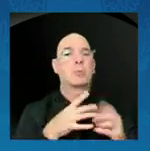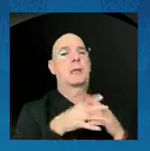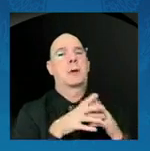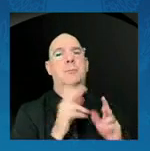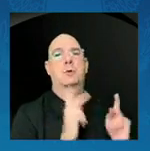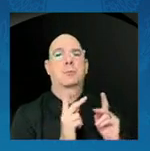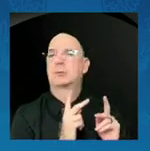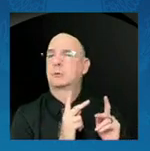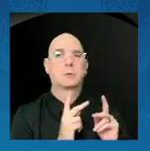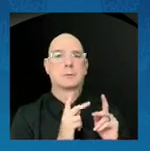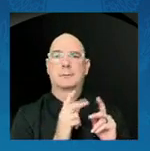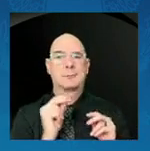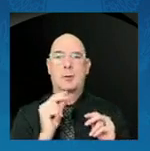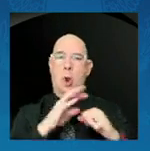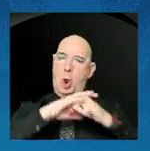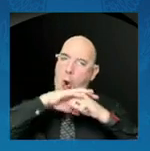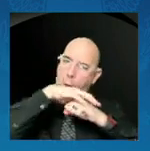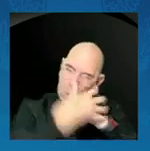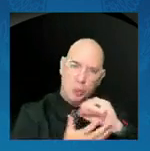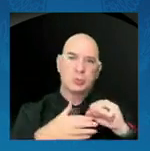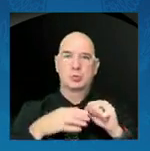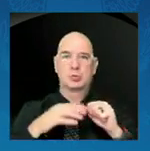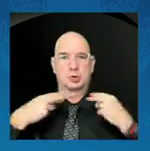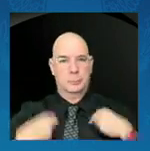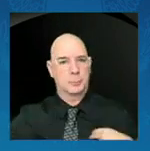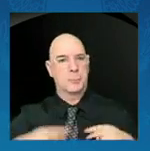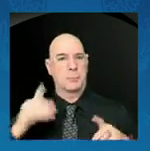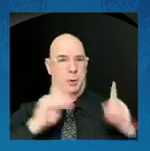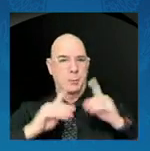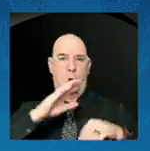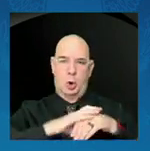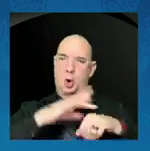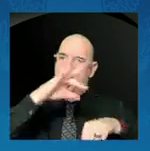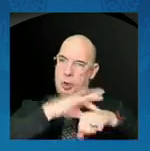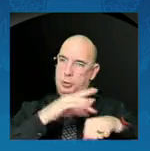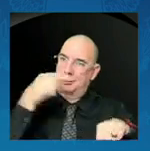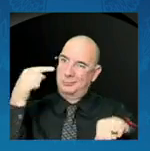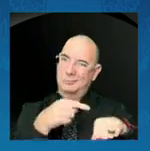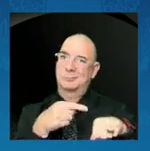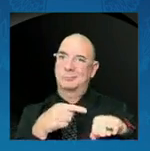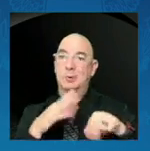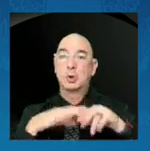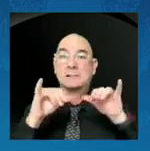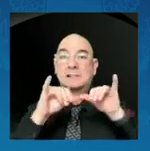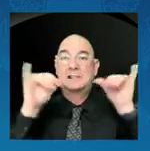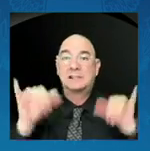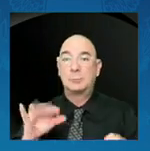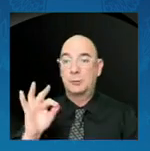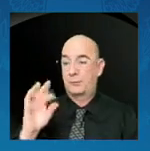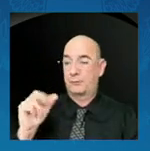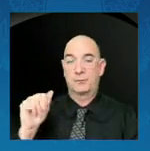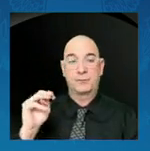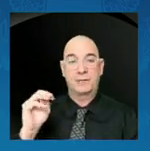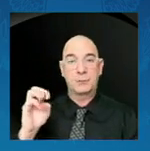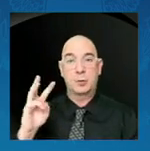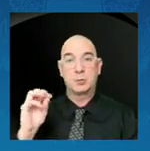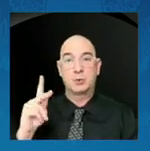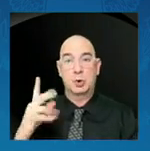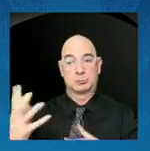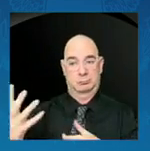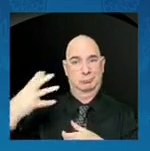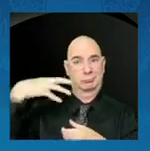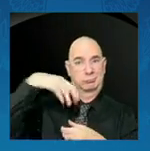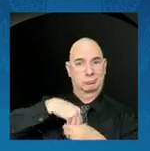Our framework. Is therefore. Comprehensive. Our agenda. Yes. Our agenda. Is ambitious.